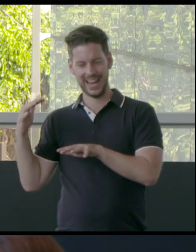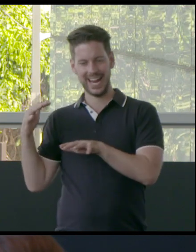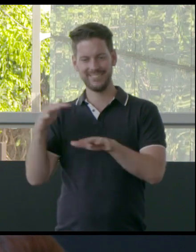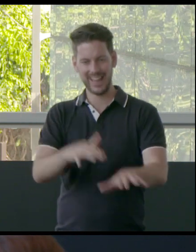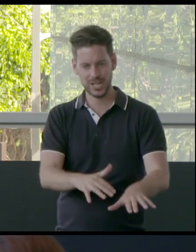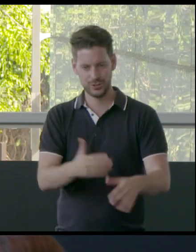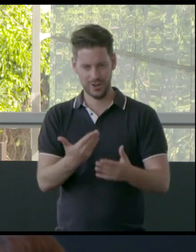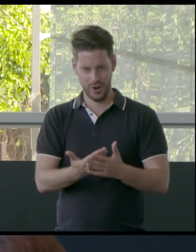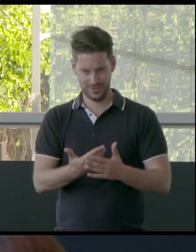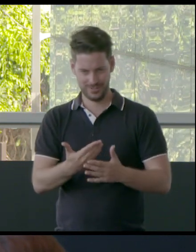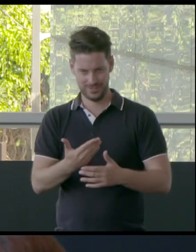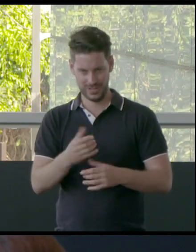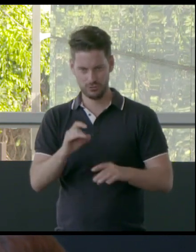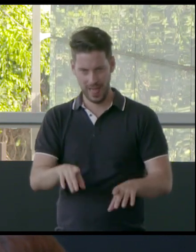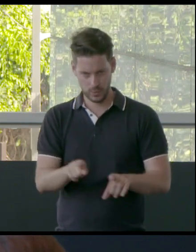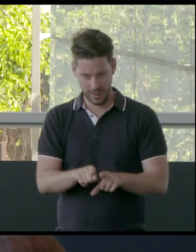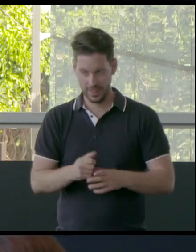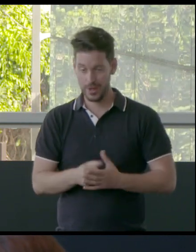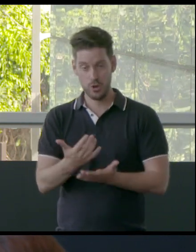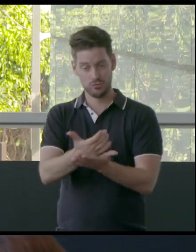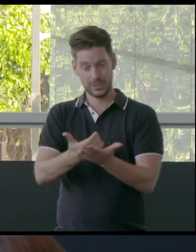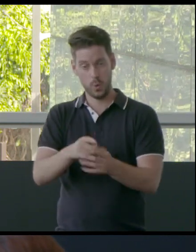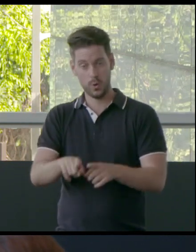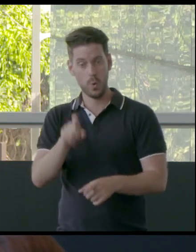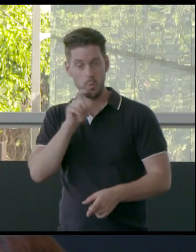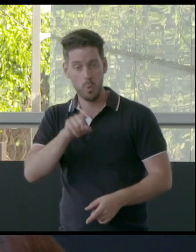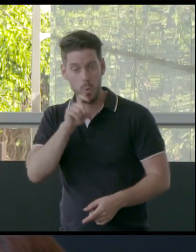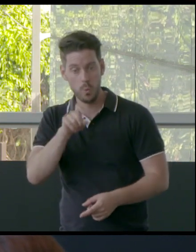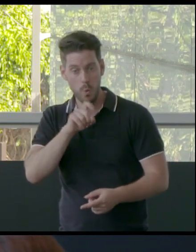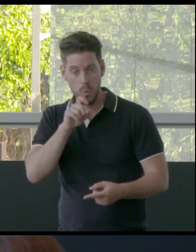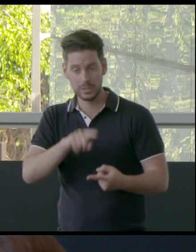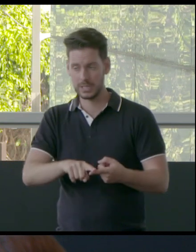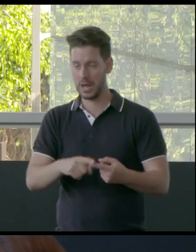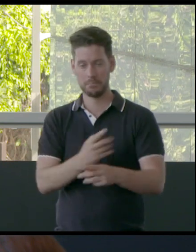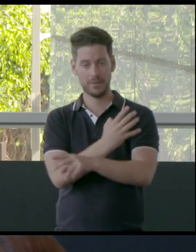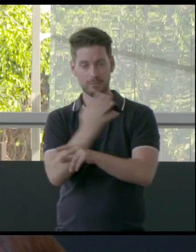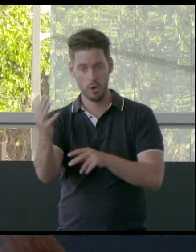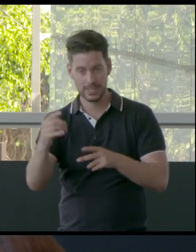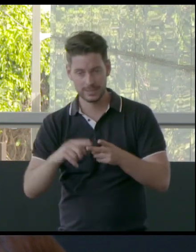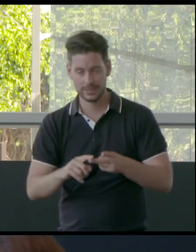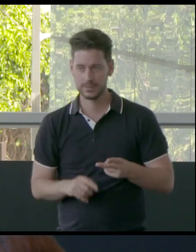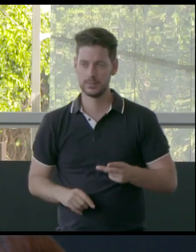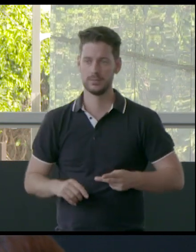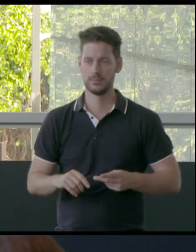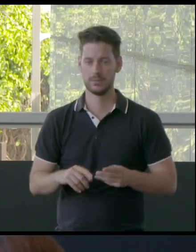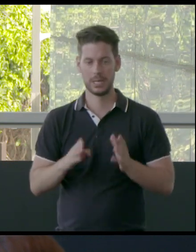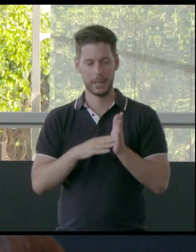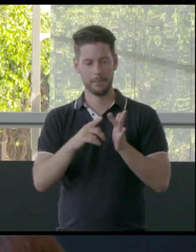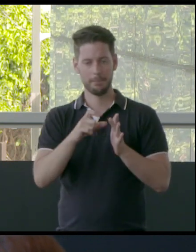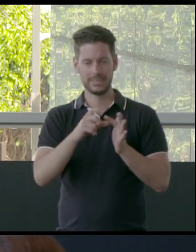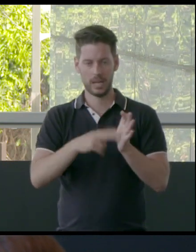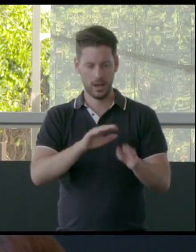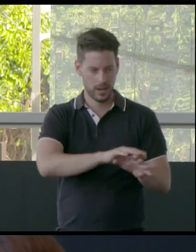the continent. And that is, if a resource like water or forests or middens,